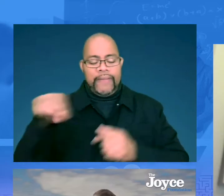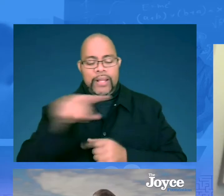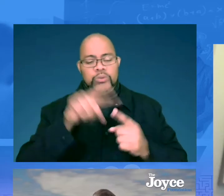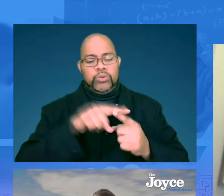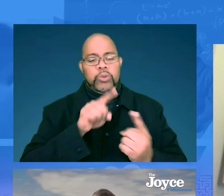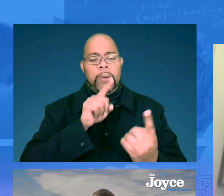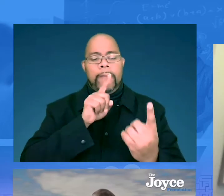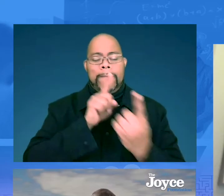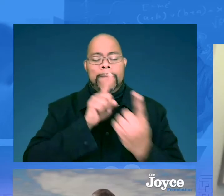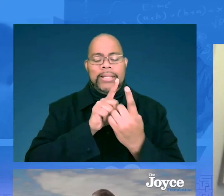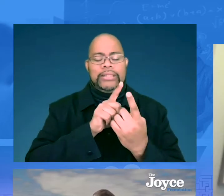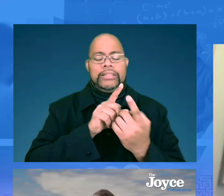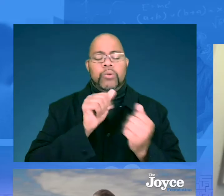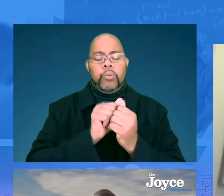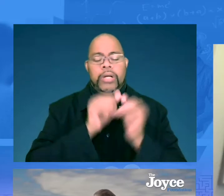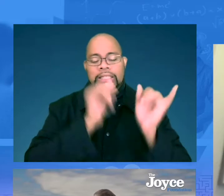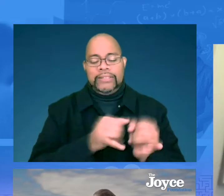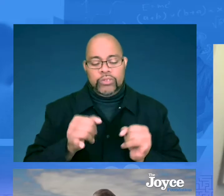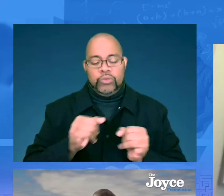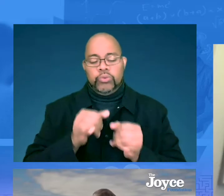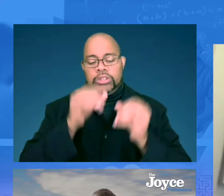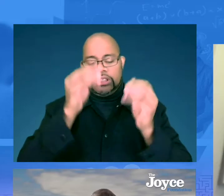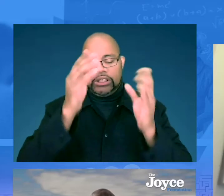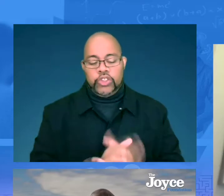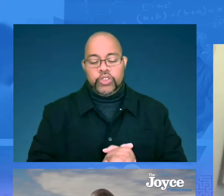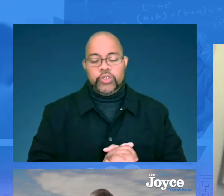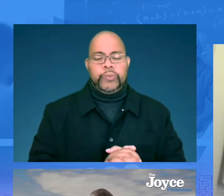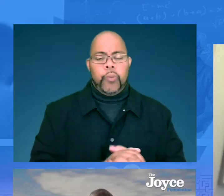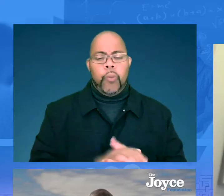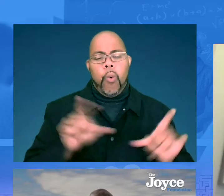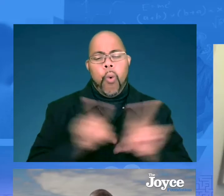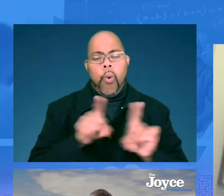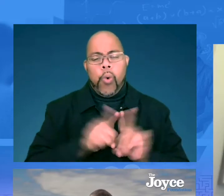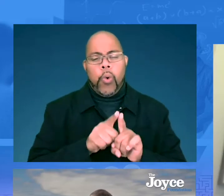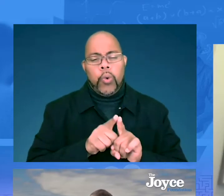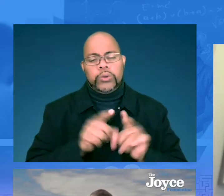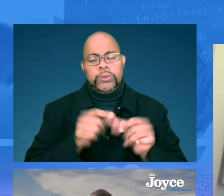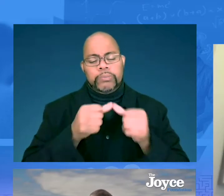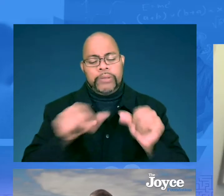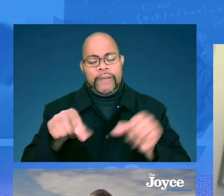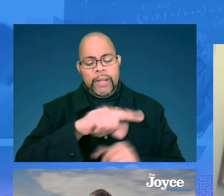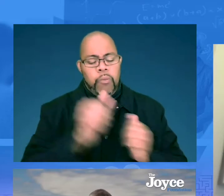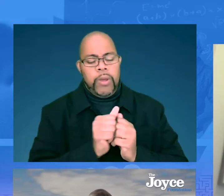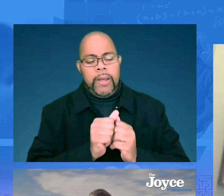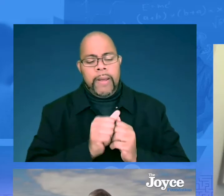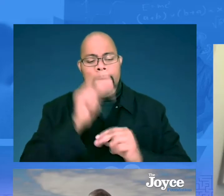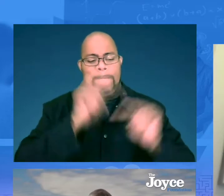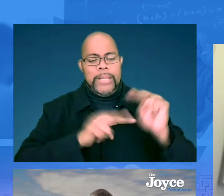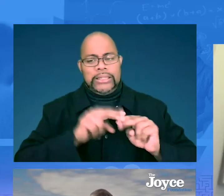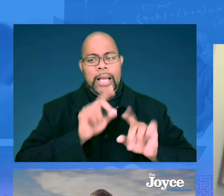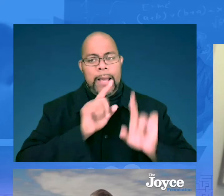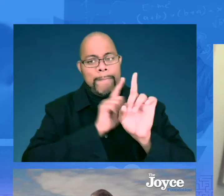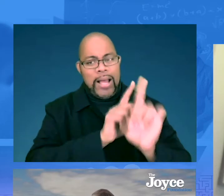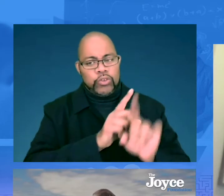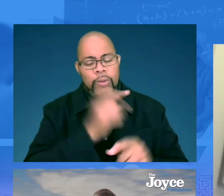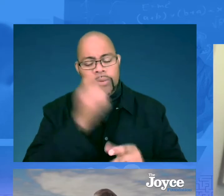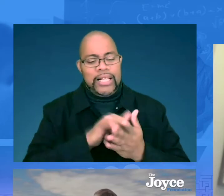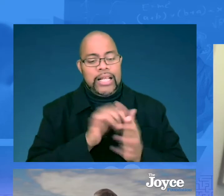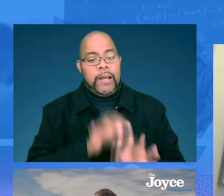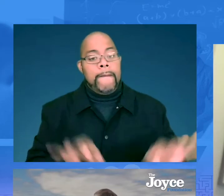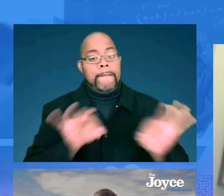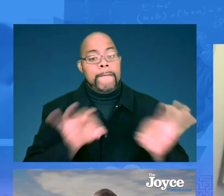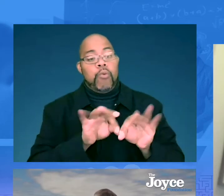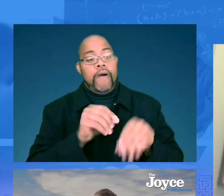groups, but we also expect them to meet with the individual teacher. We also put them with a building